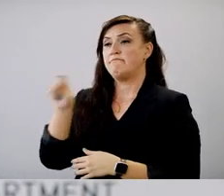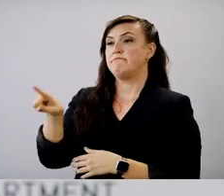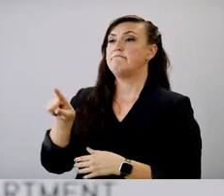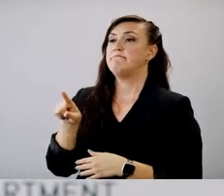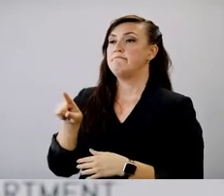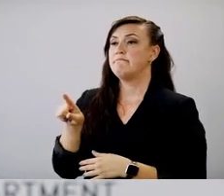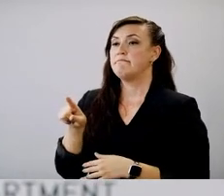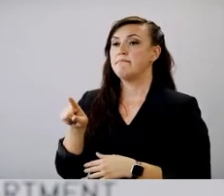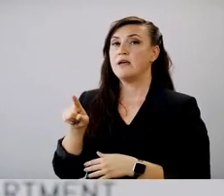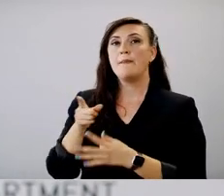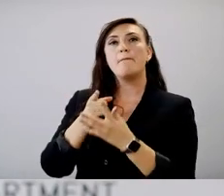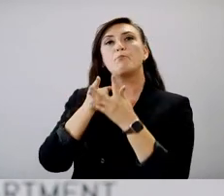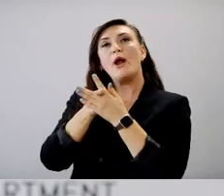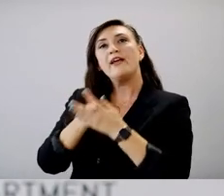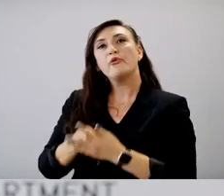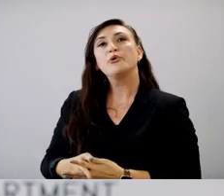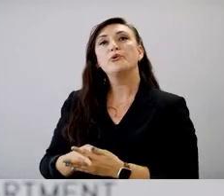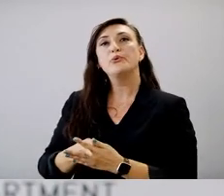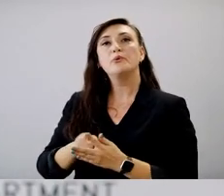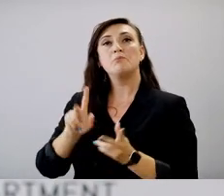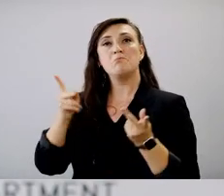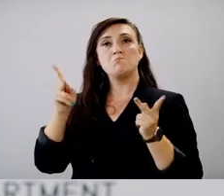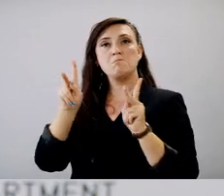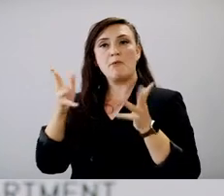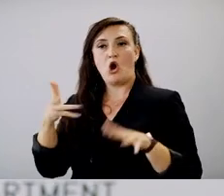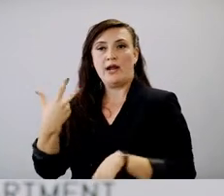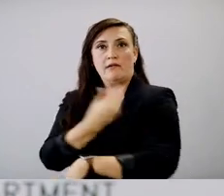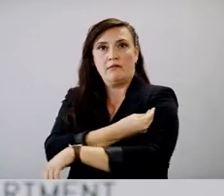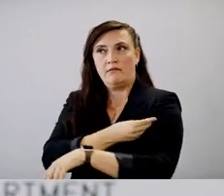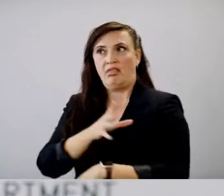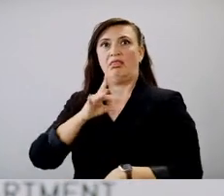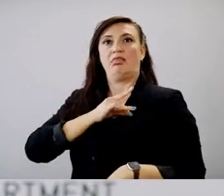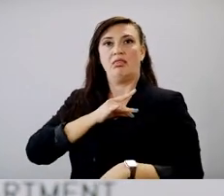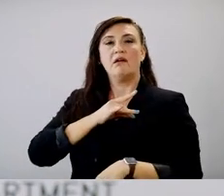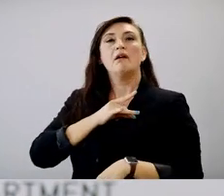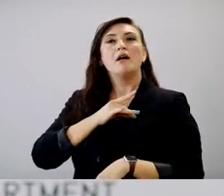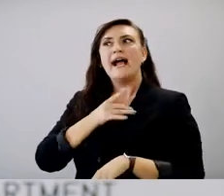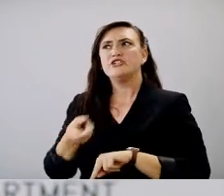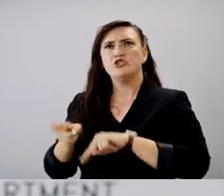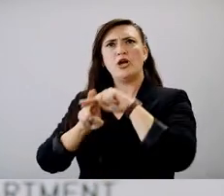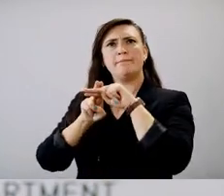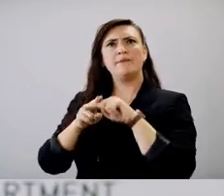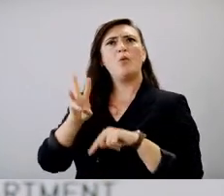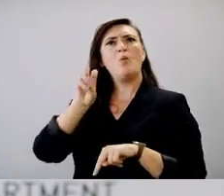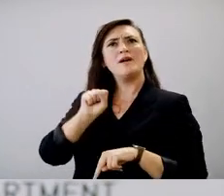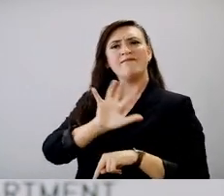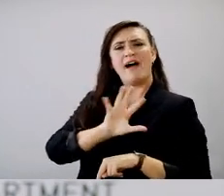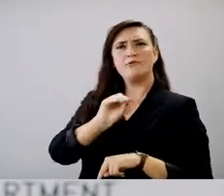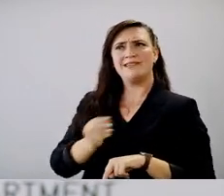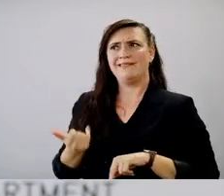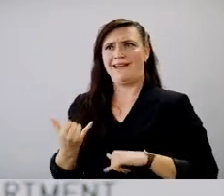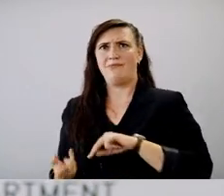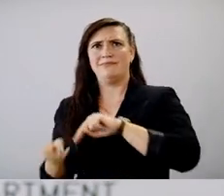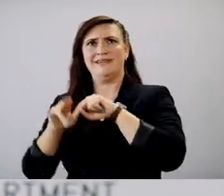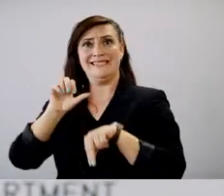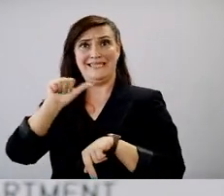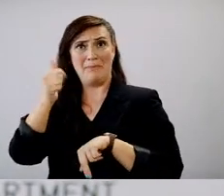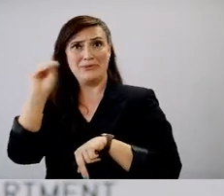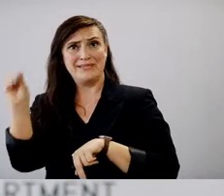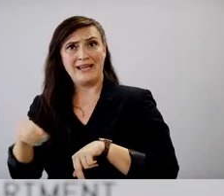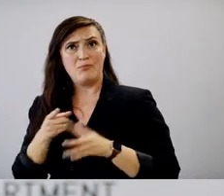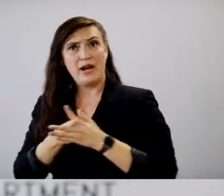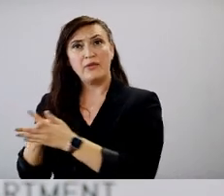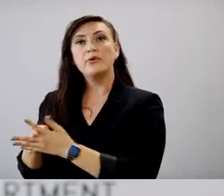the breakthrough rate has jumped from June to July from five to 10%. So when people